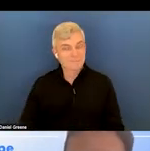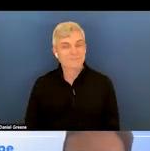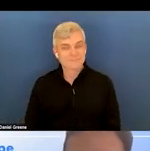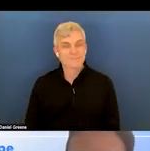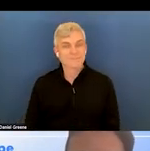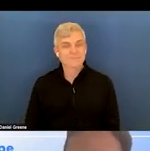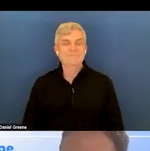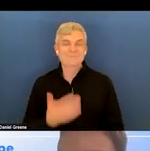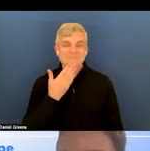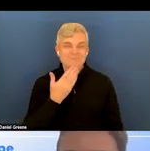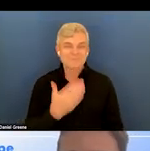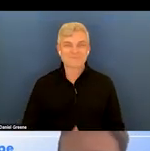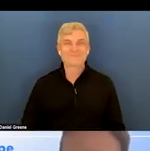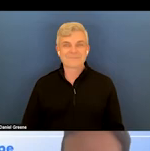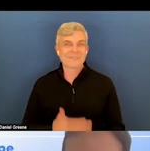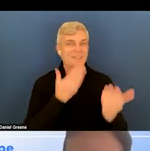Thank you, everyone.